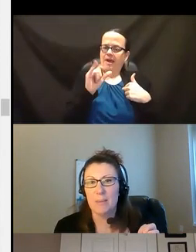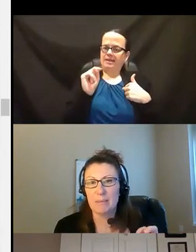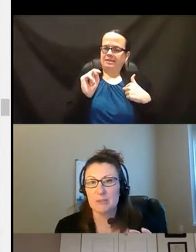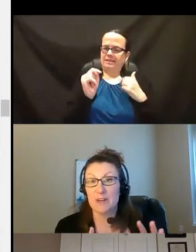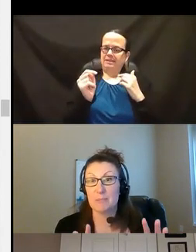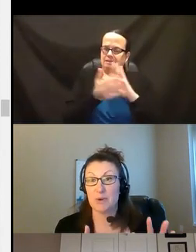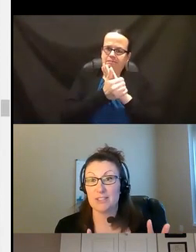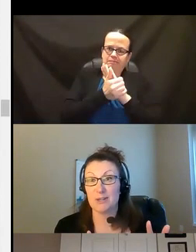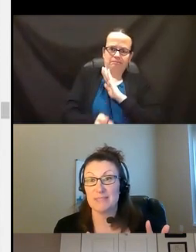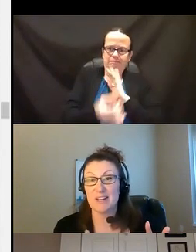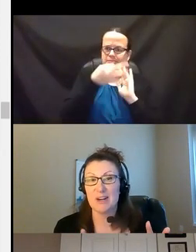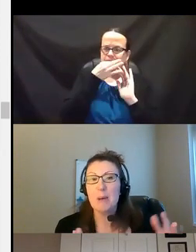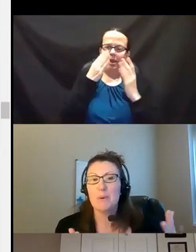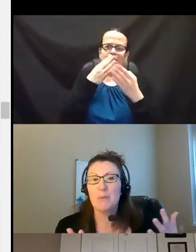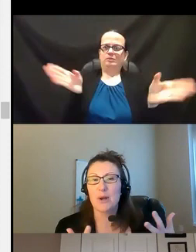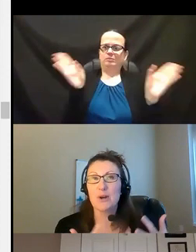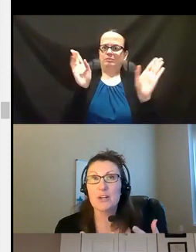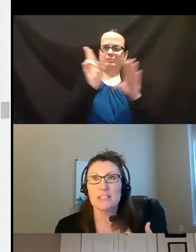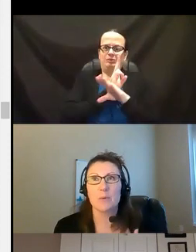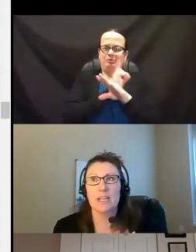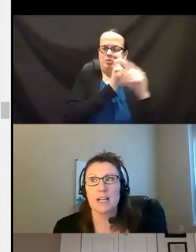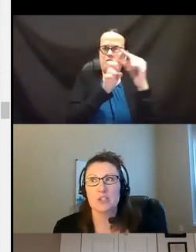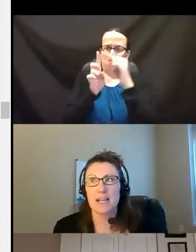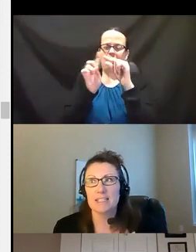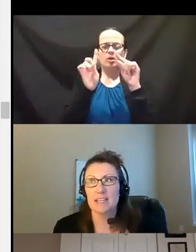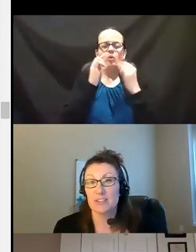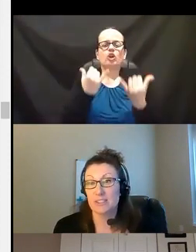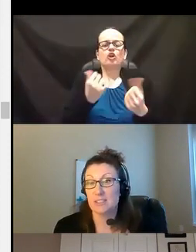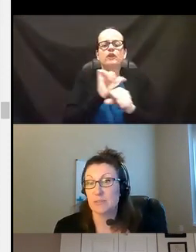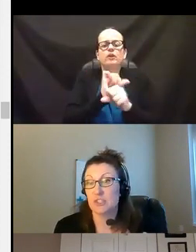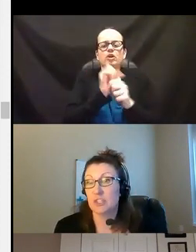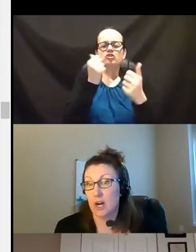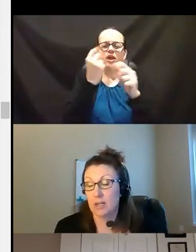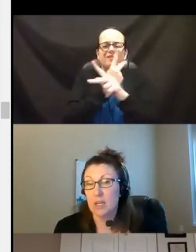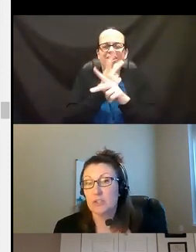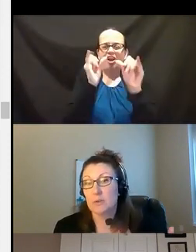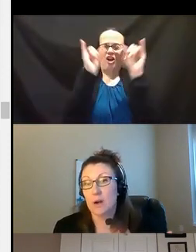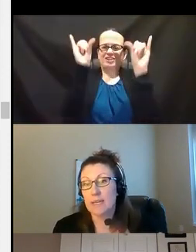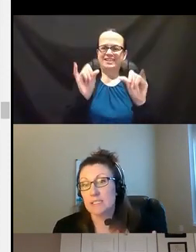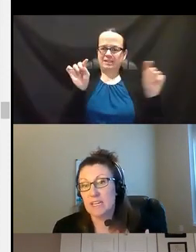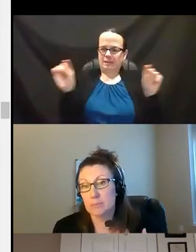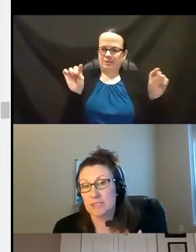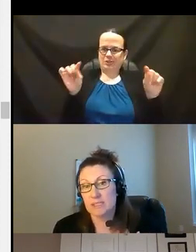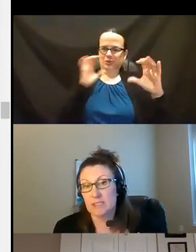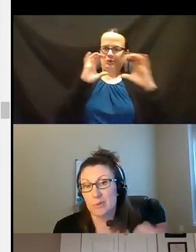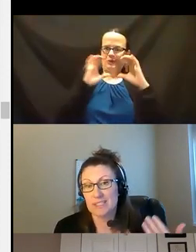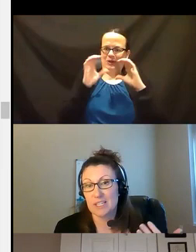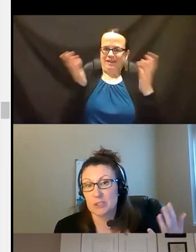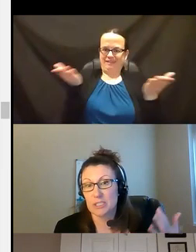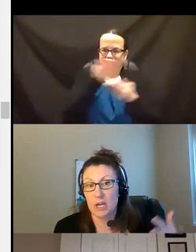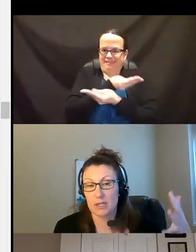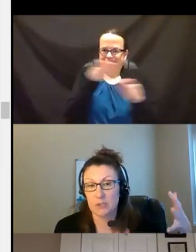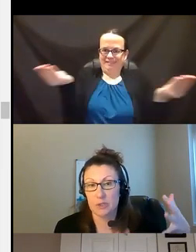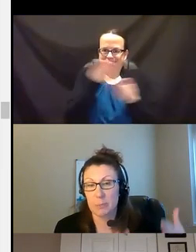I'm going to use very broad terms here. But we're currently working on trying to get our systems to talk. So our case management system would